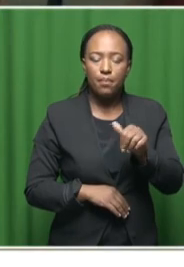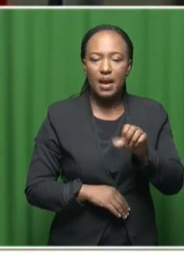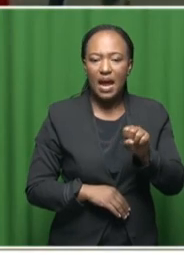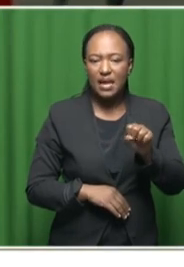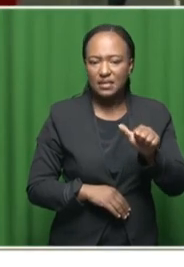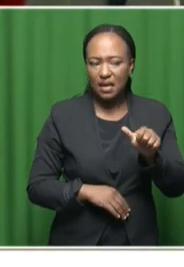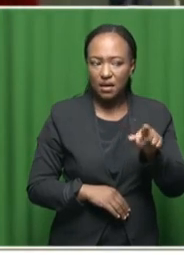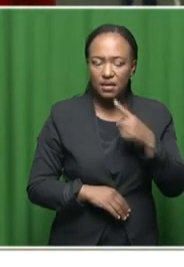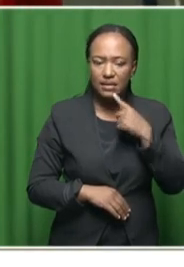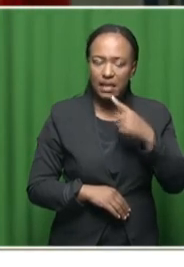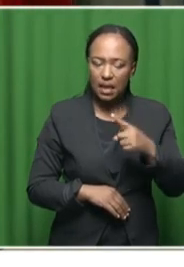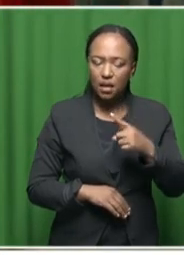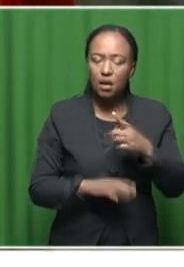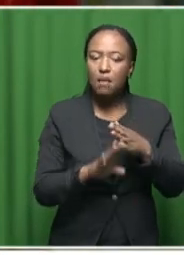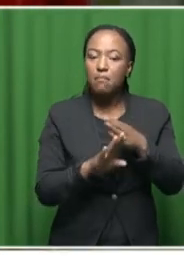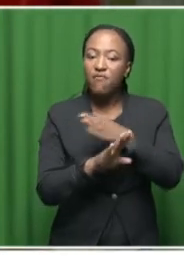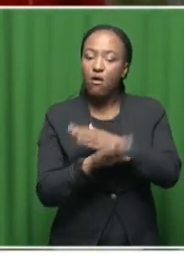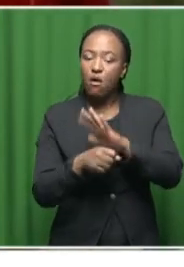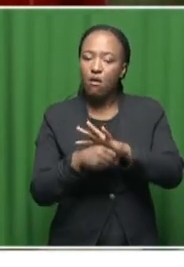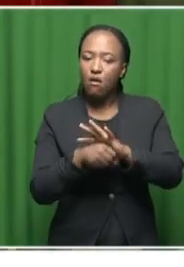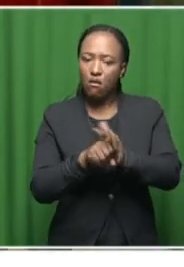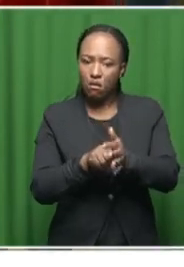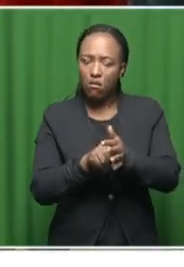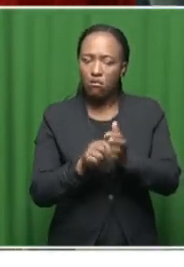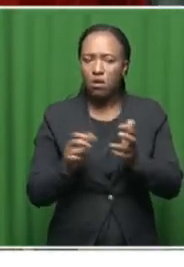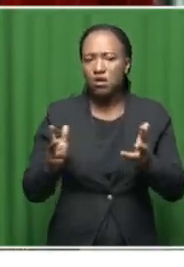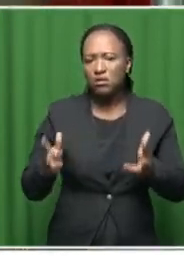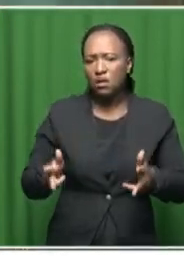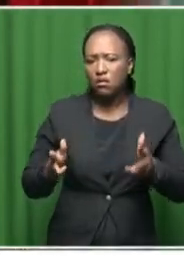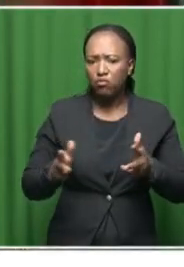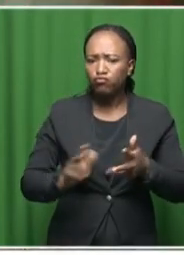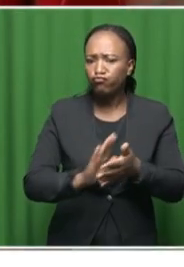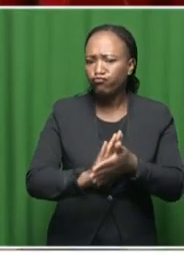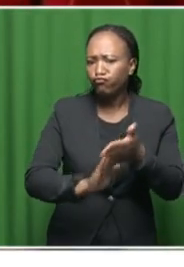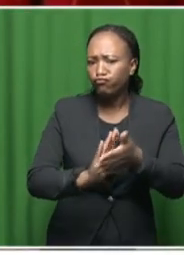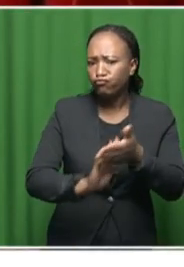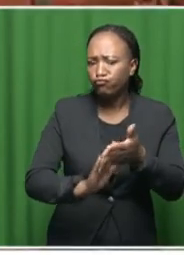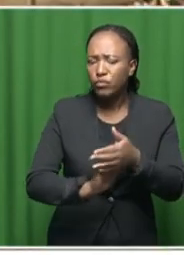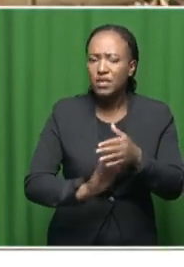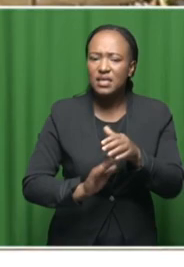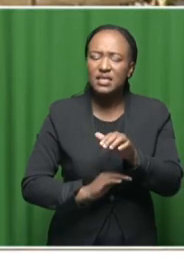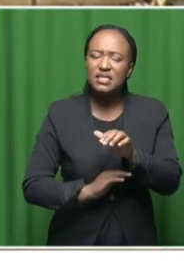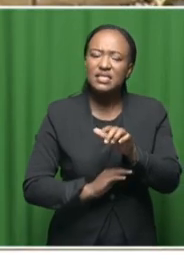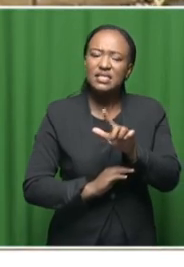before COVID-19, the station operated more than 70 trains a day.